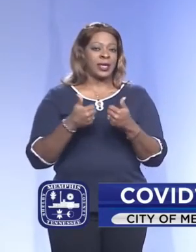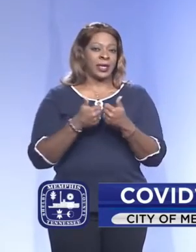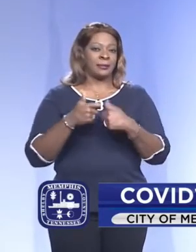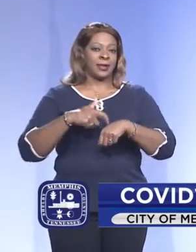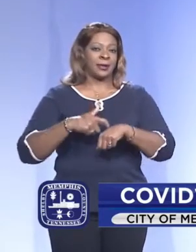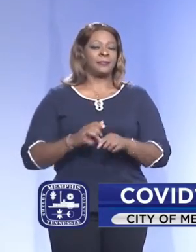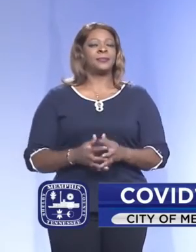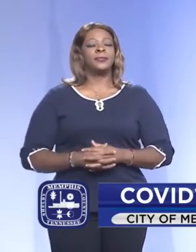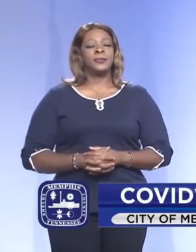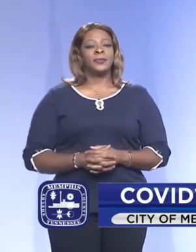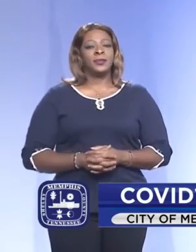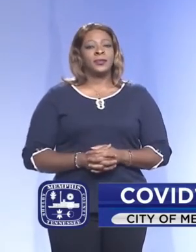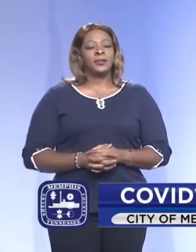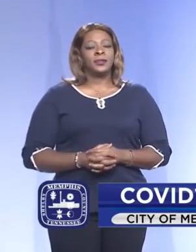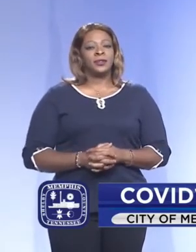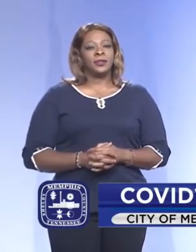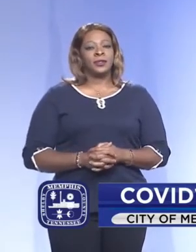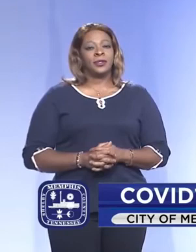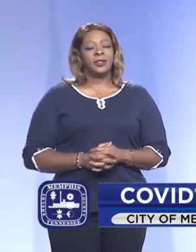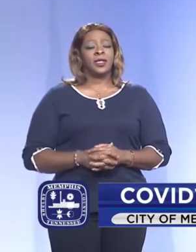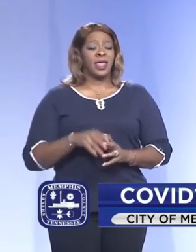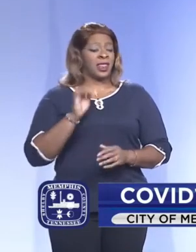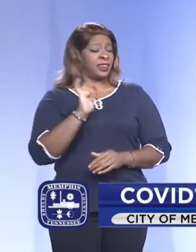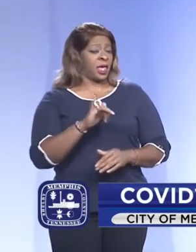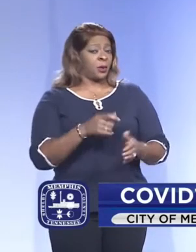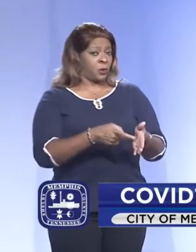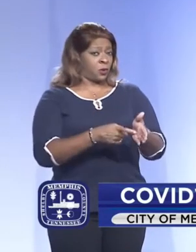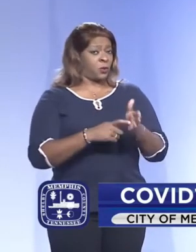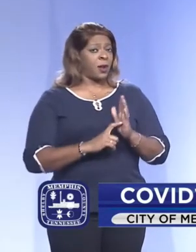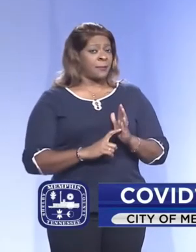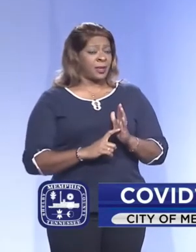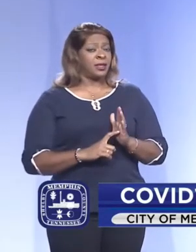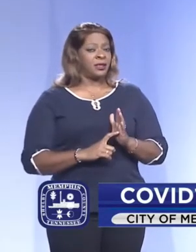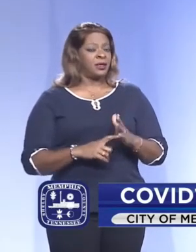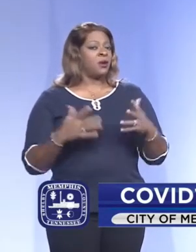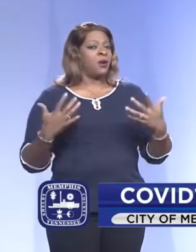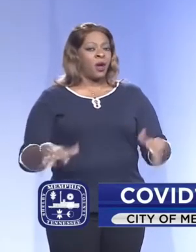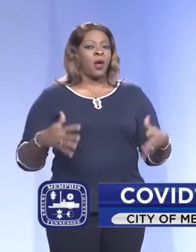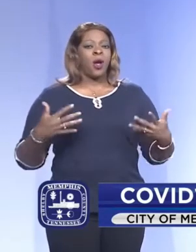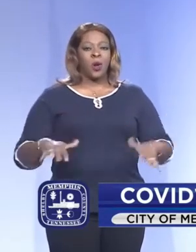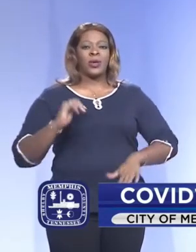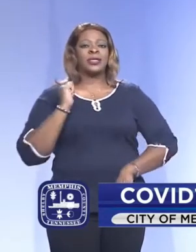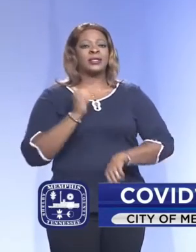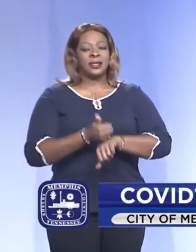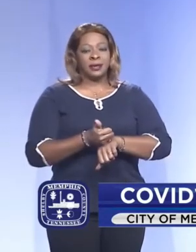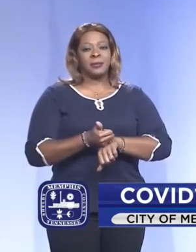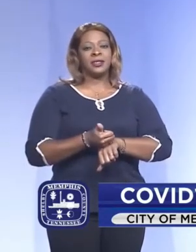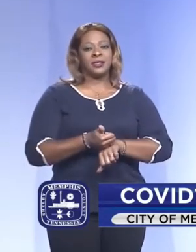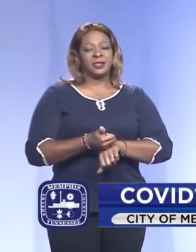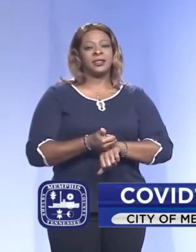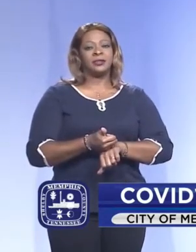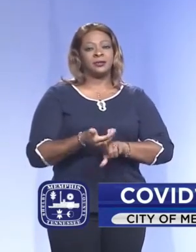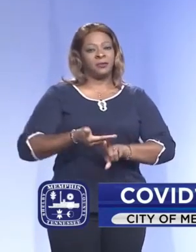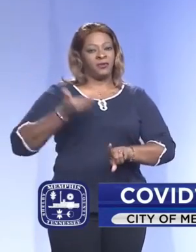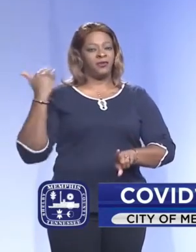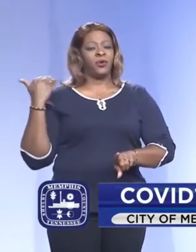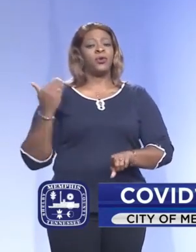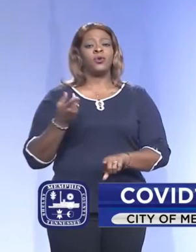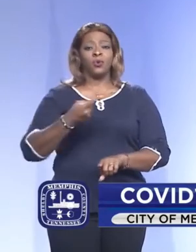Actually, this requirement has already been established for those who